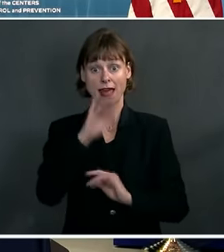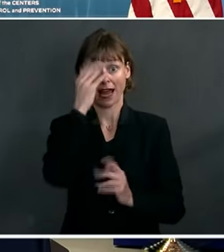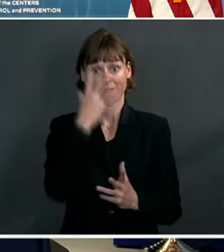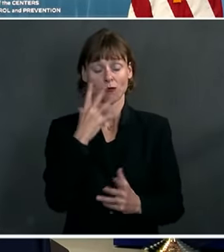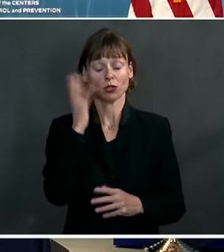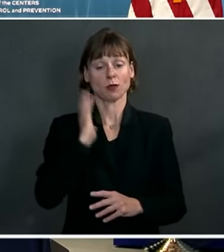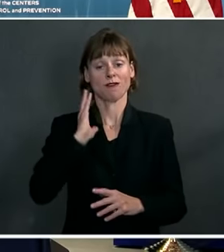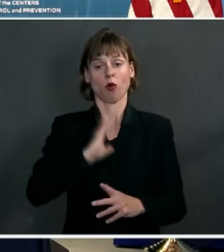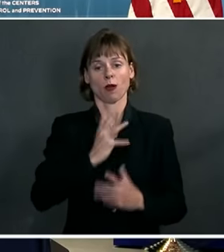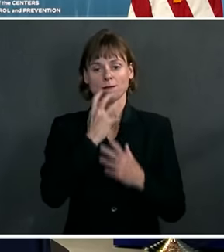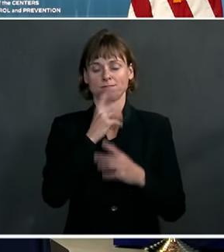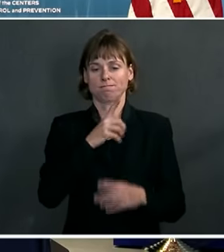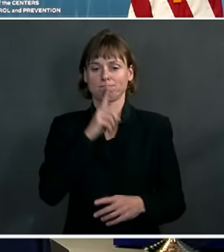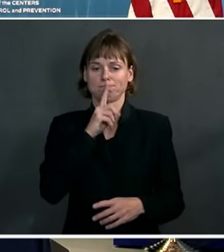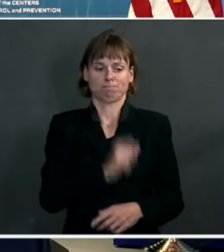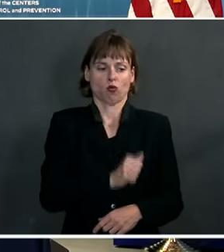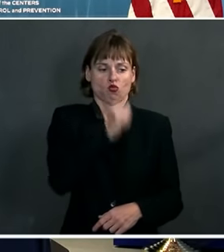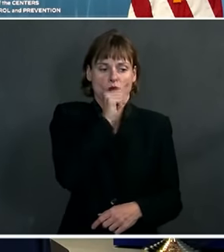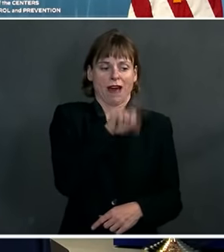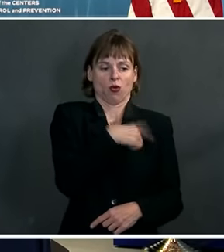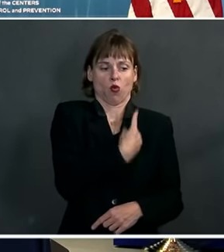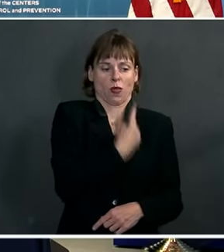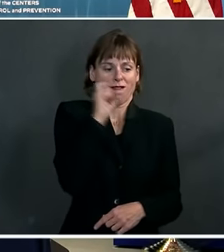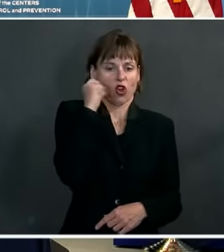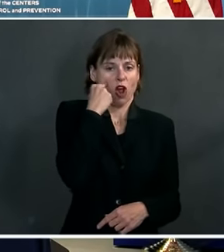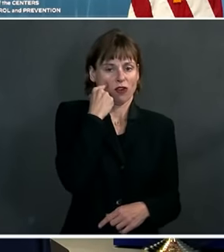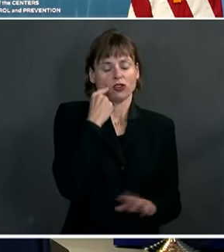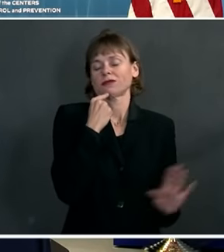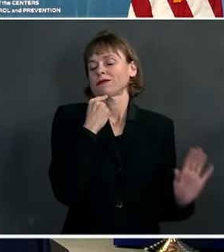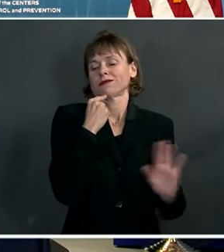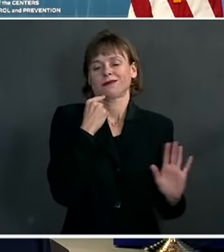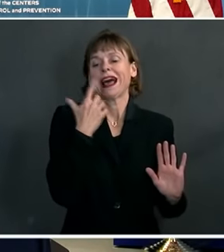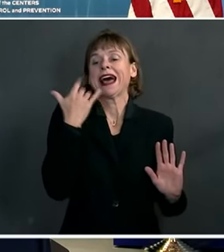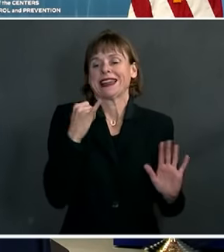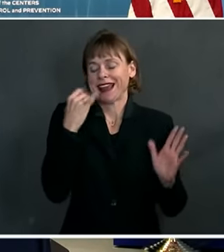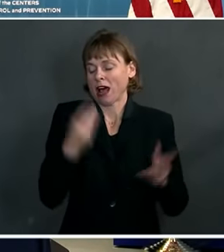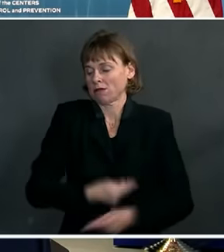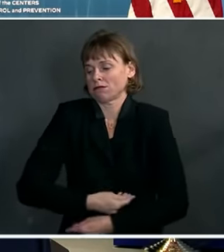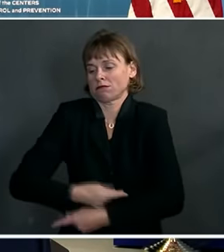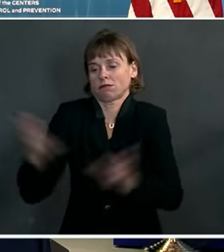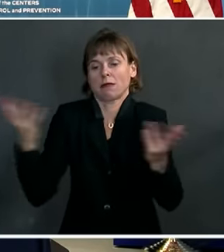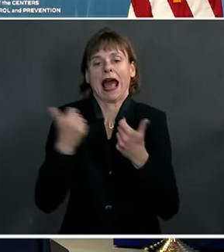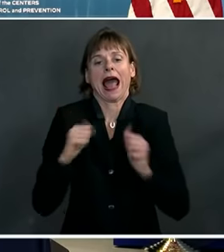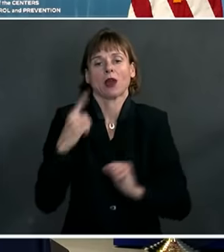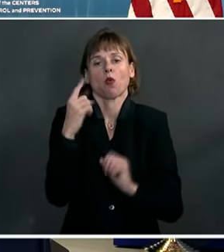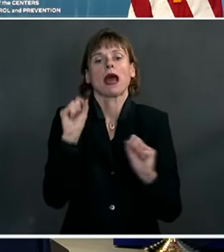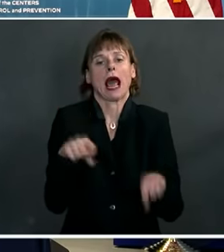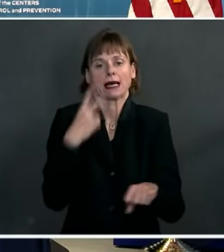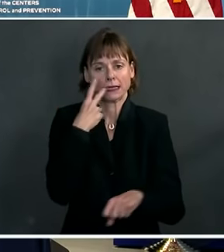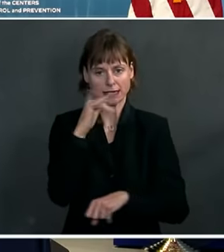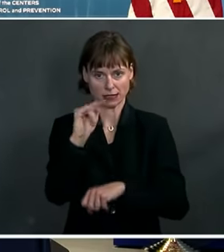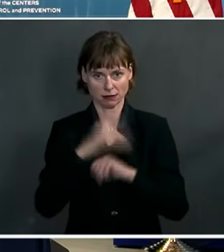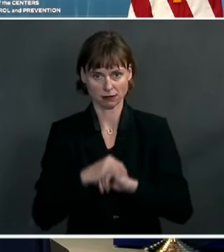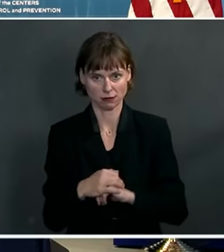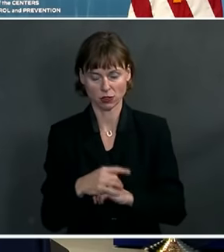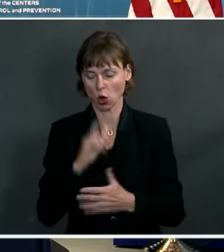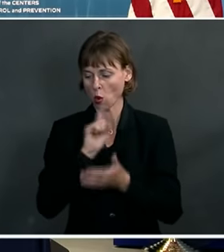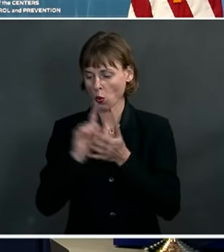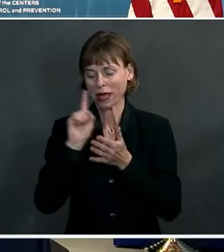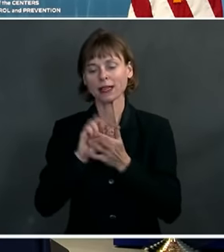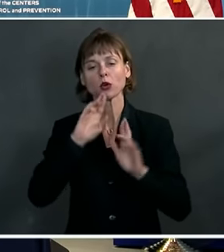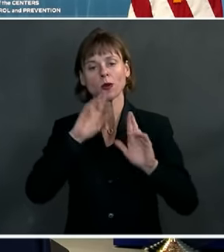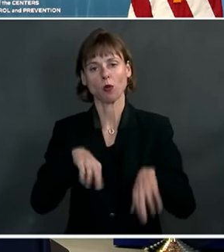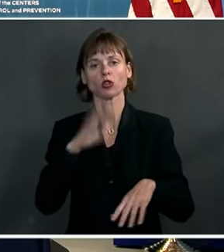governors, and it is now available to everybody to see. These will be weekly reports publicly posted